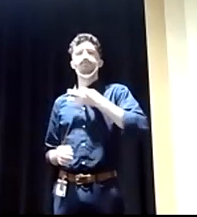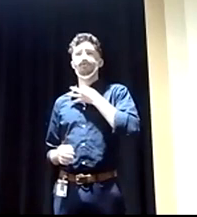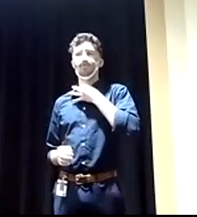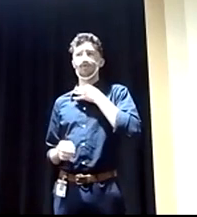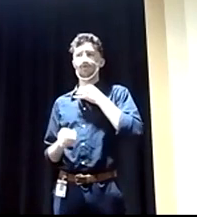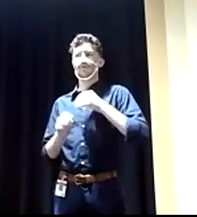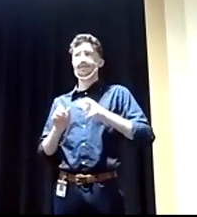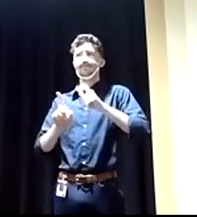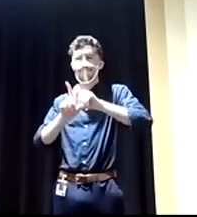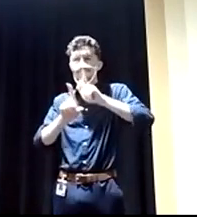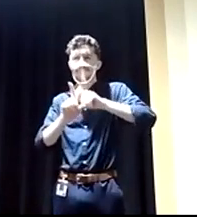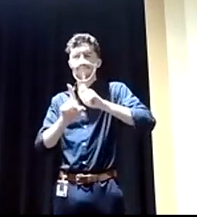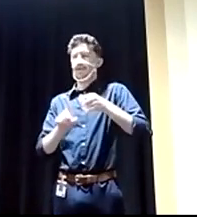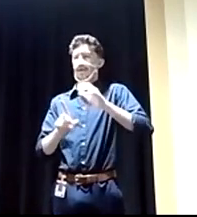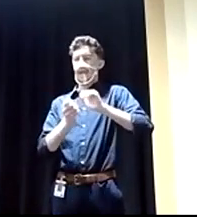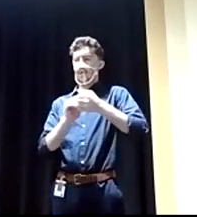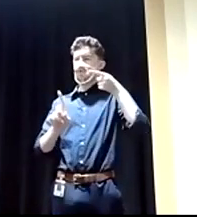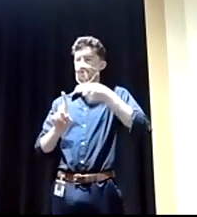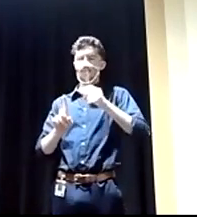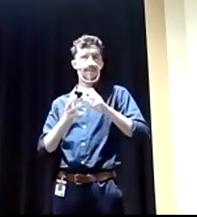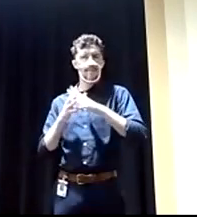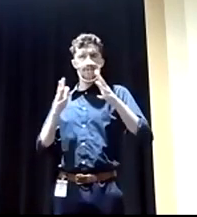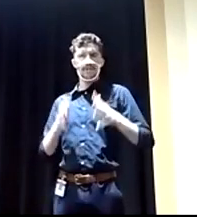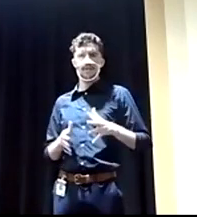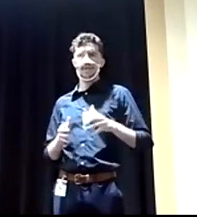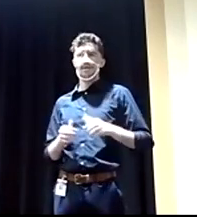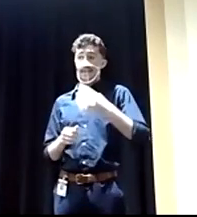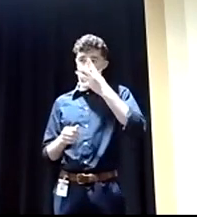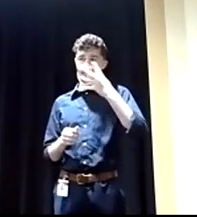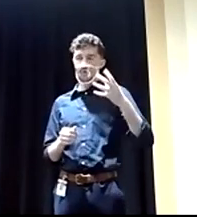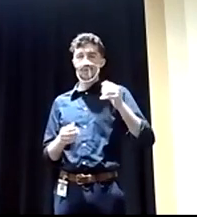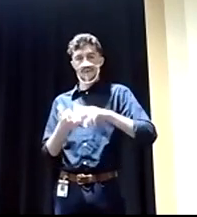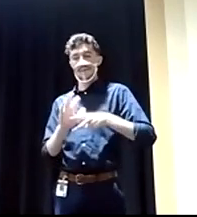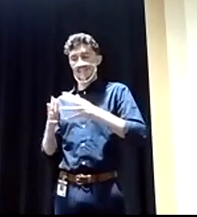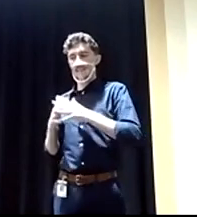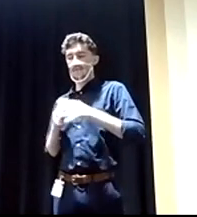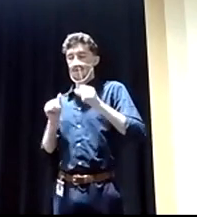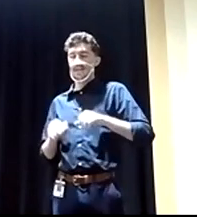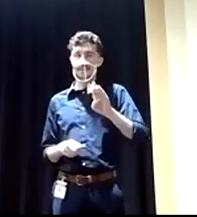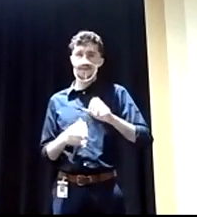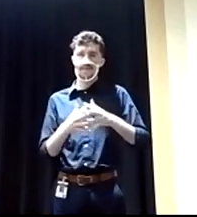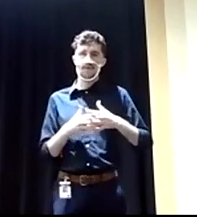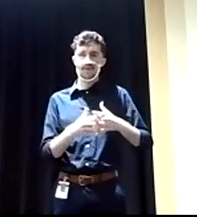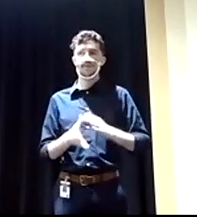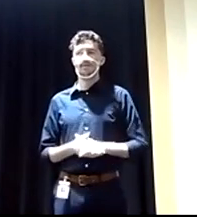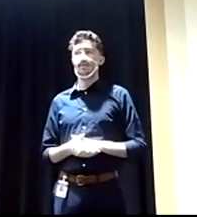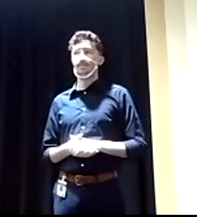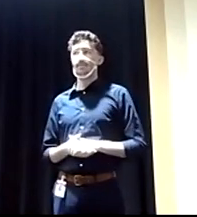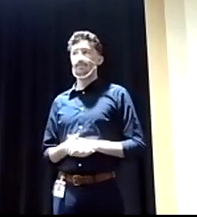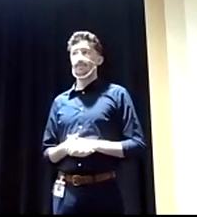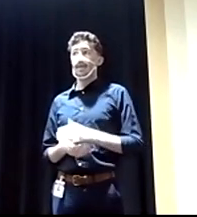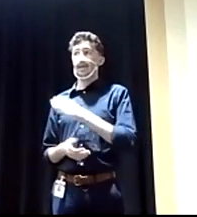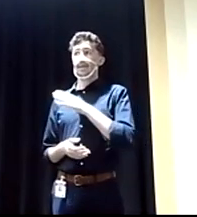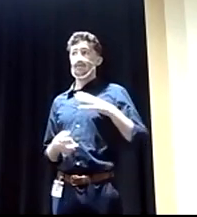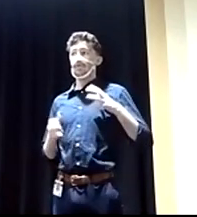others. And immigration as I said makes America America. Thank you. Counselor Khalil?